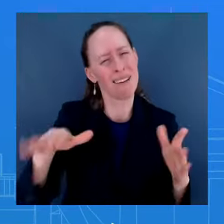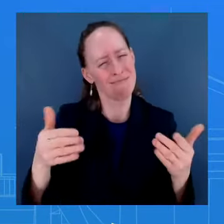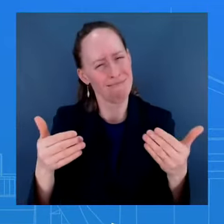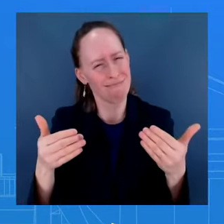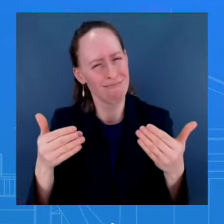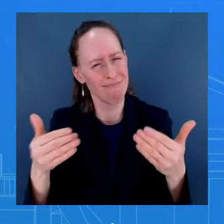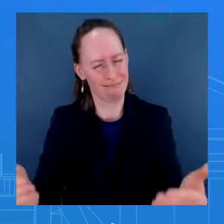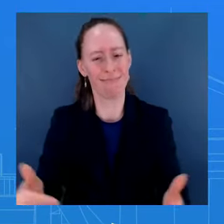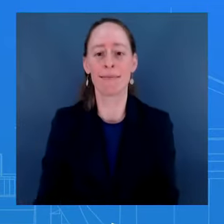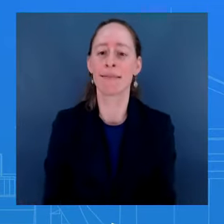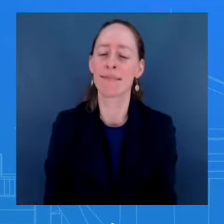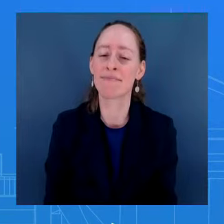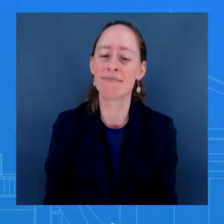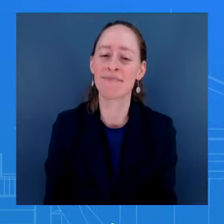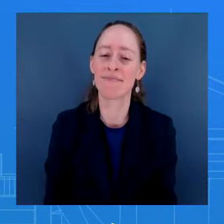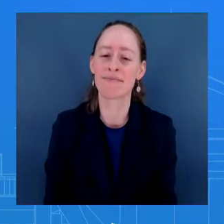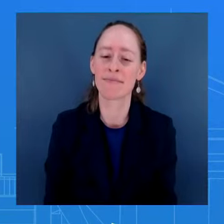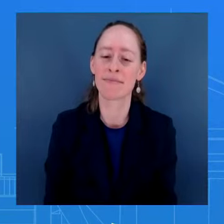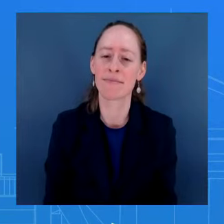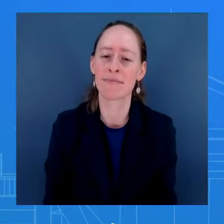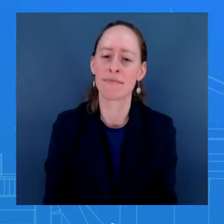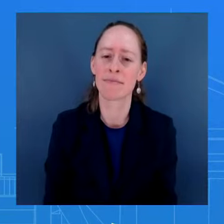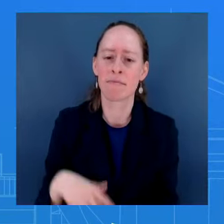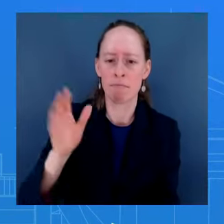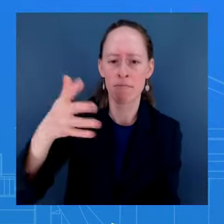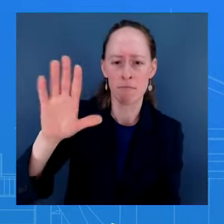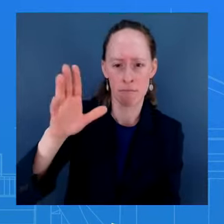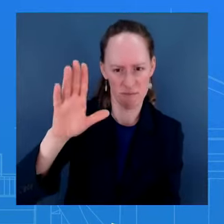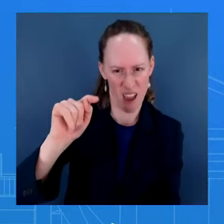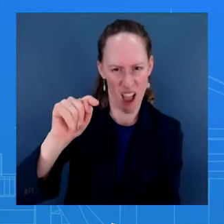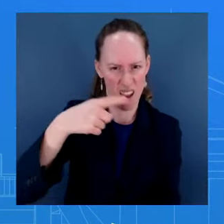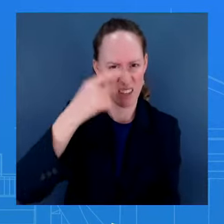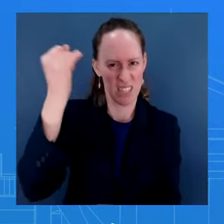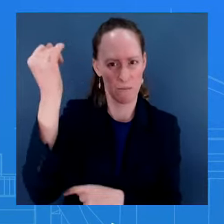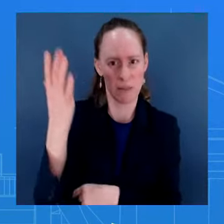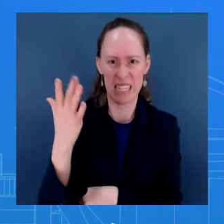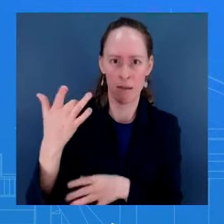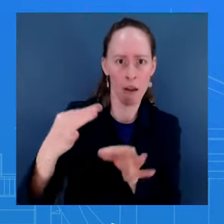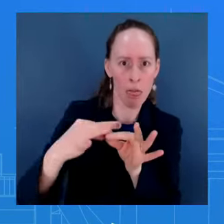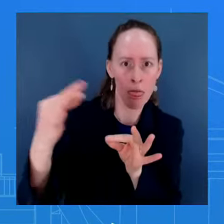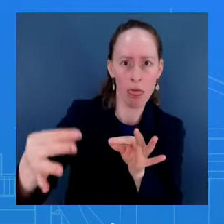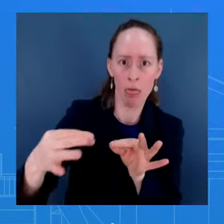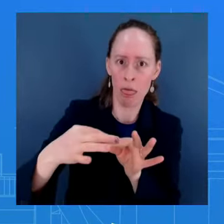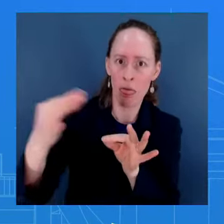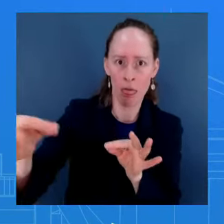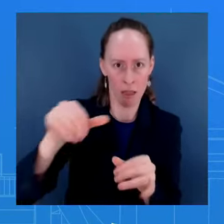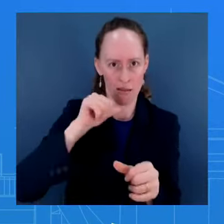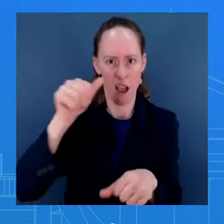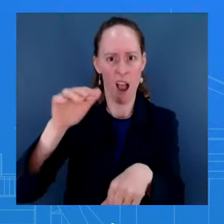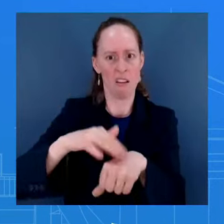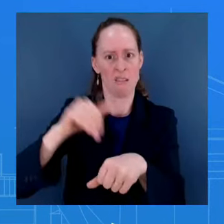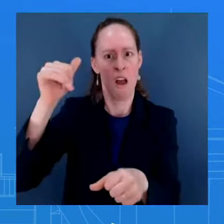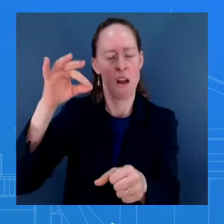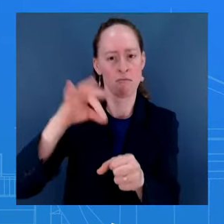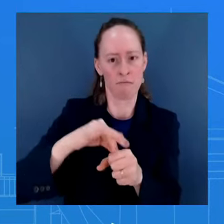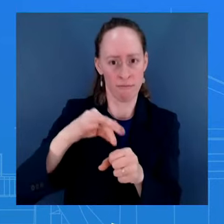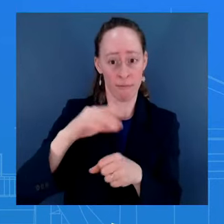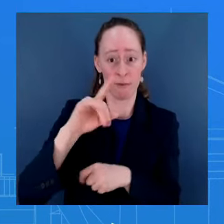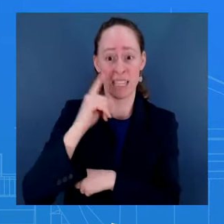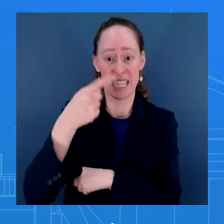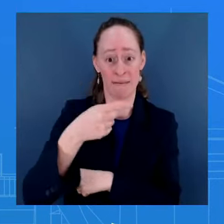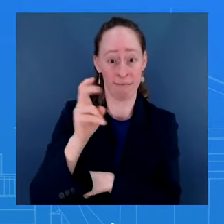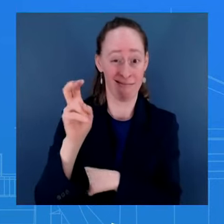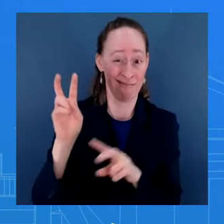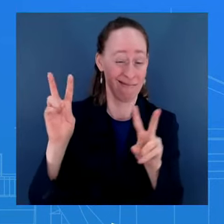bill, he's giving aid to Russia. And now he's invited. I mean, that still stands. I mean, you know, I was just asked by one of your colleagues about